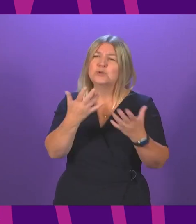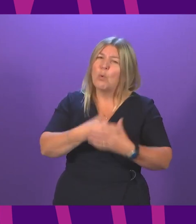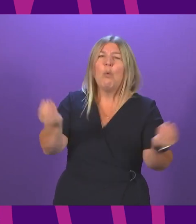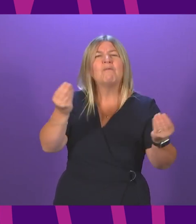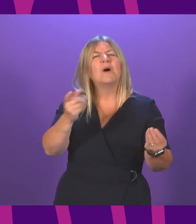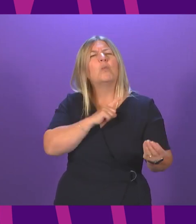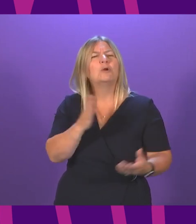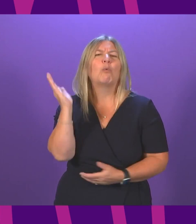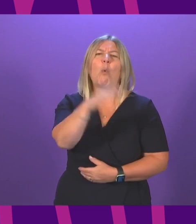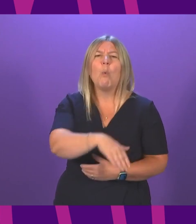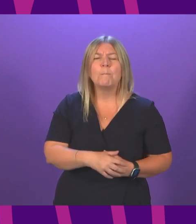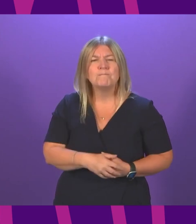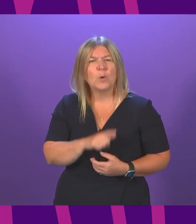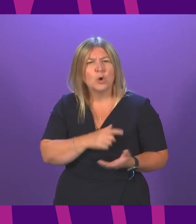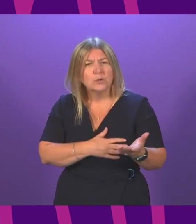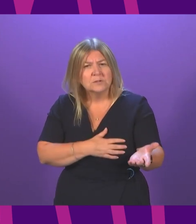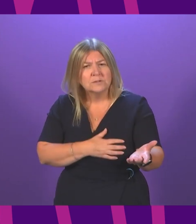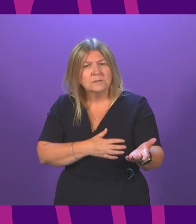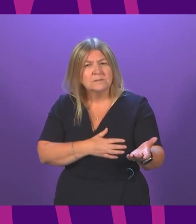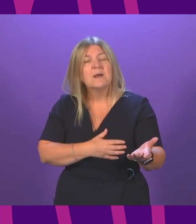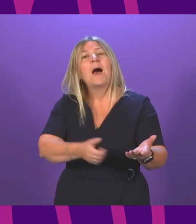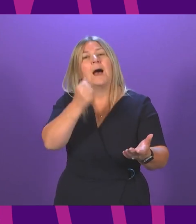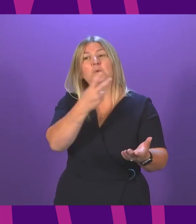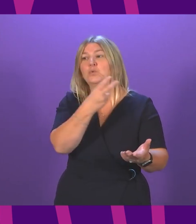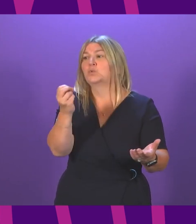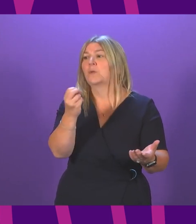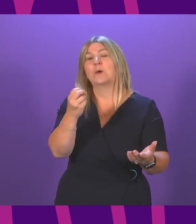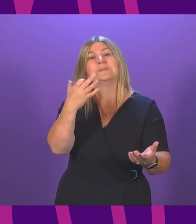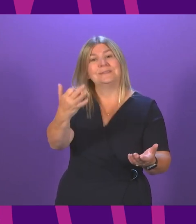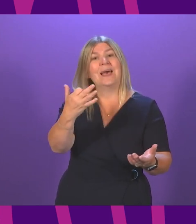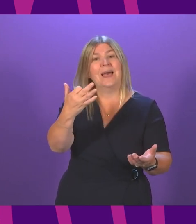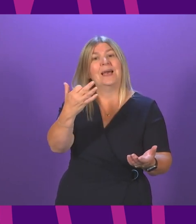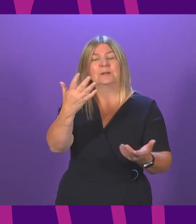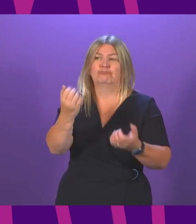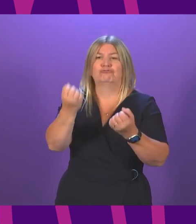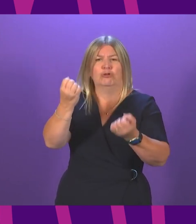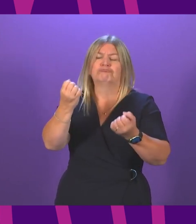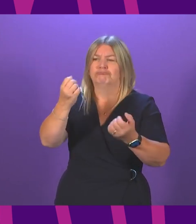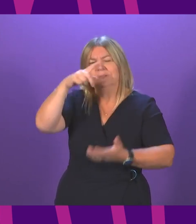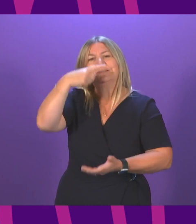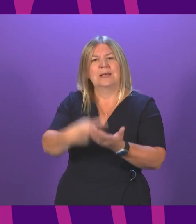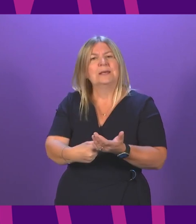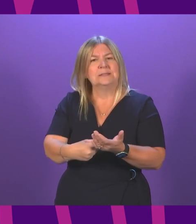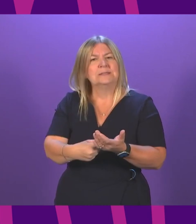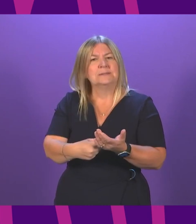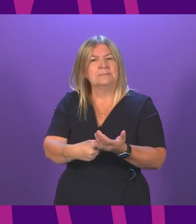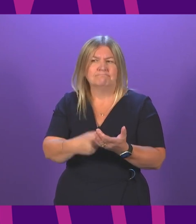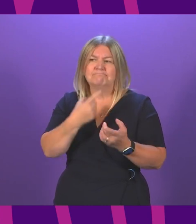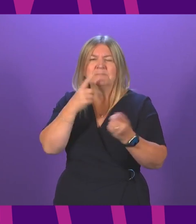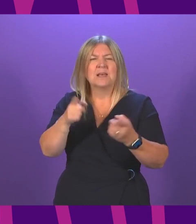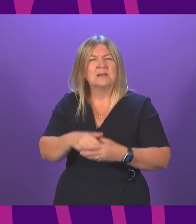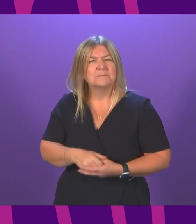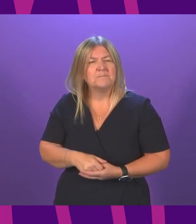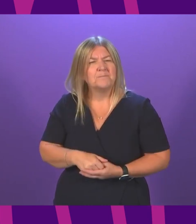As confirmed by Lord Carloway in his judgment in 2009. I do welcome that there have been three